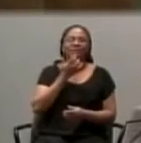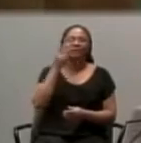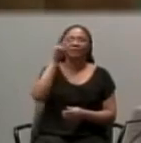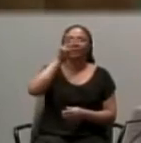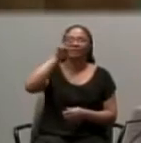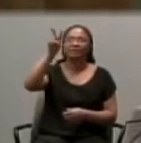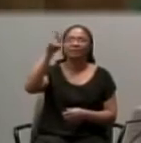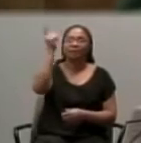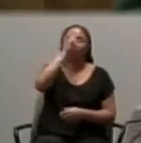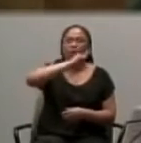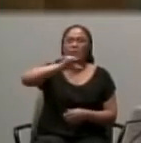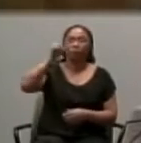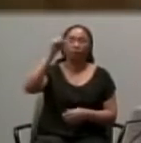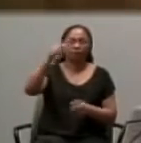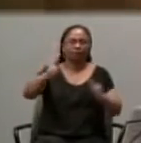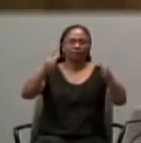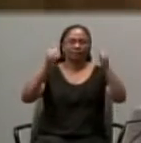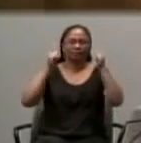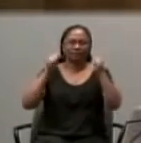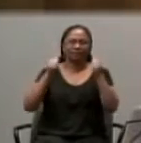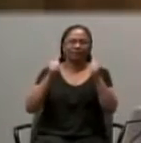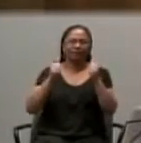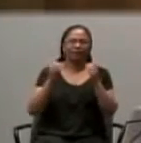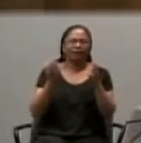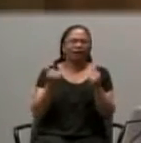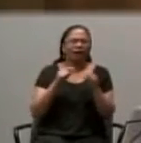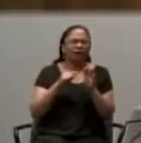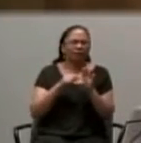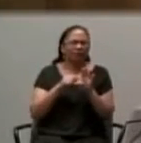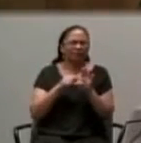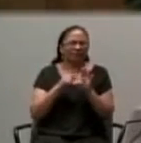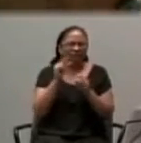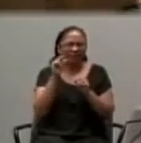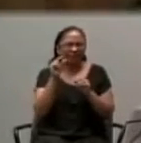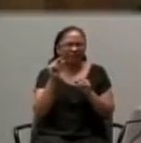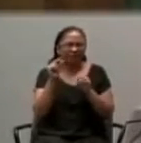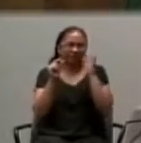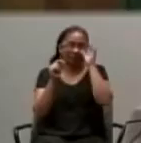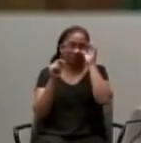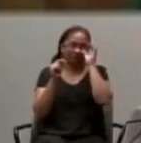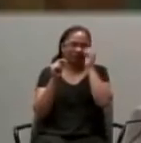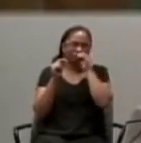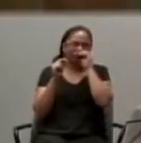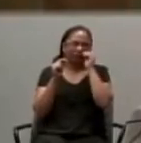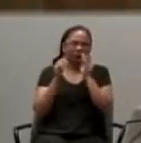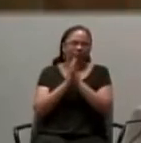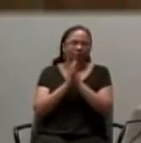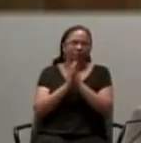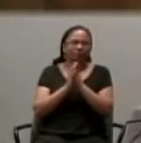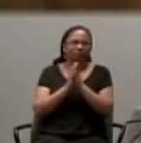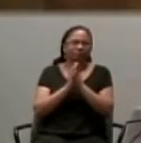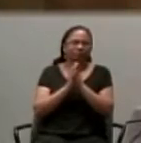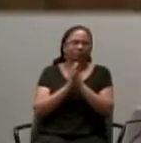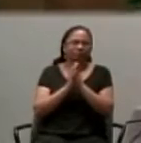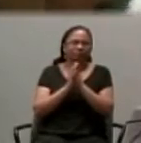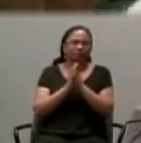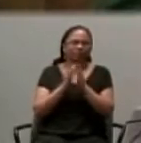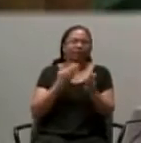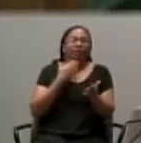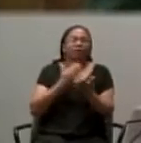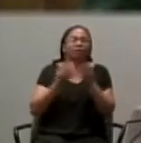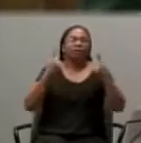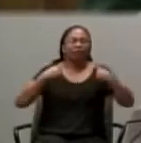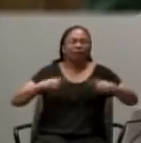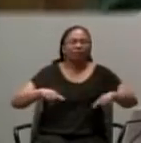that the Lord is good. And I want to start with that little thing to lead into the gospel. Because the gospel is a response to Jesus